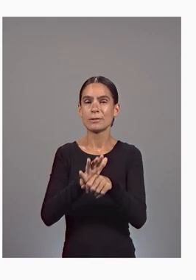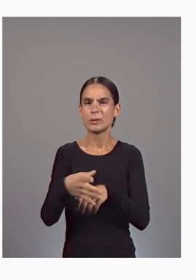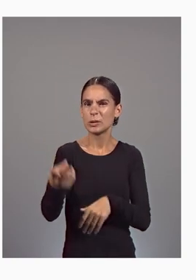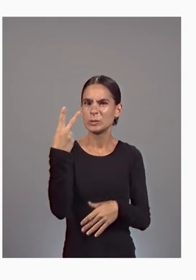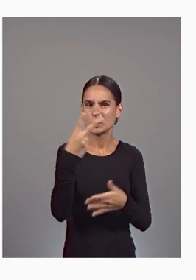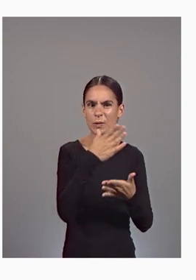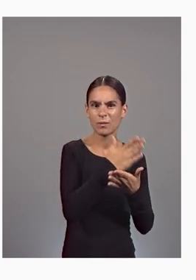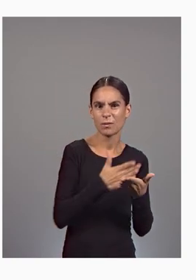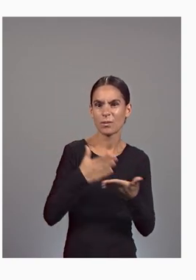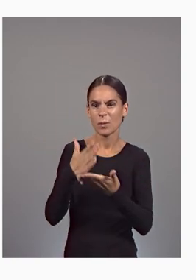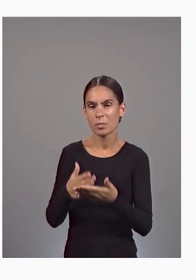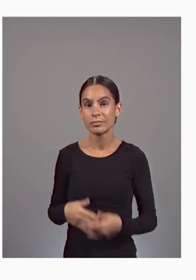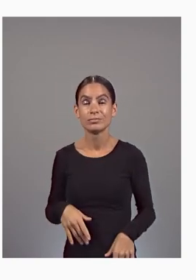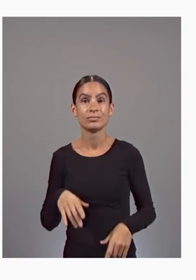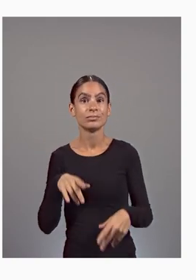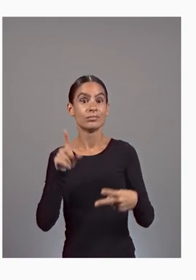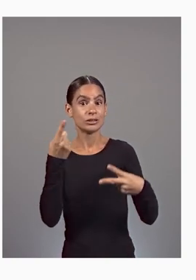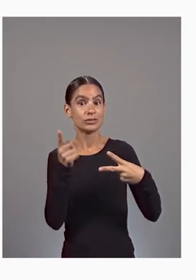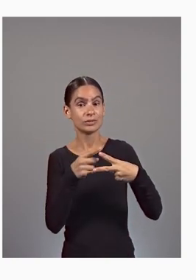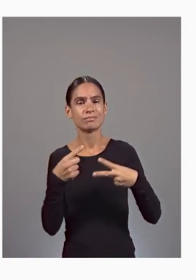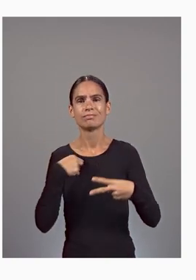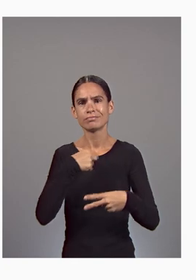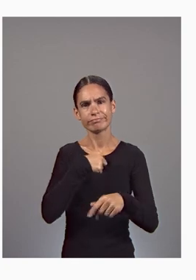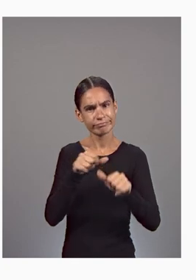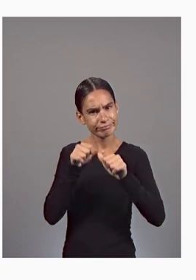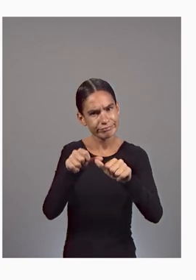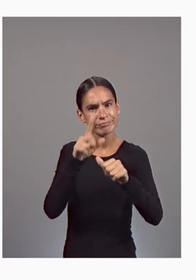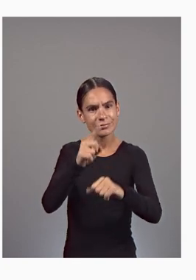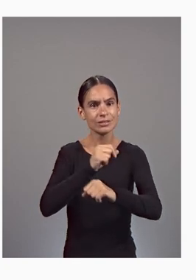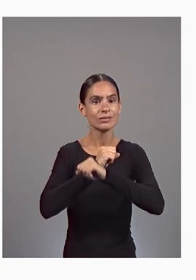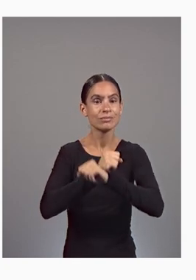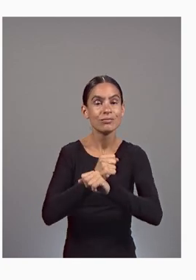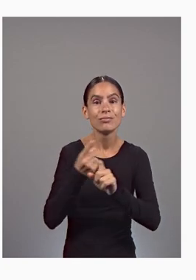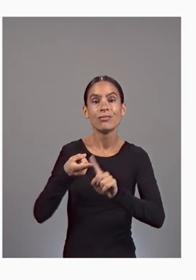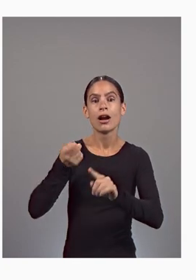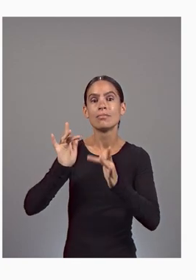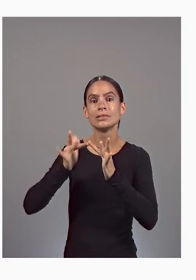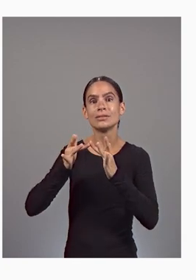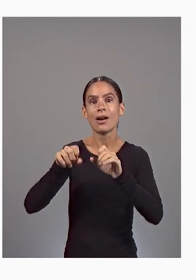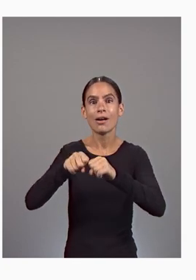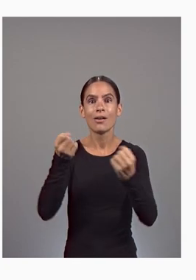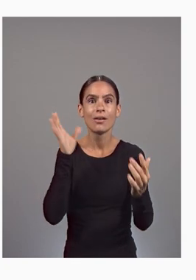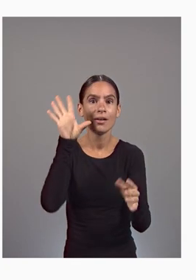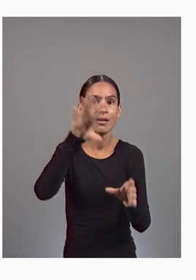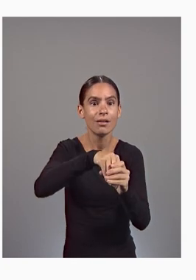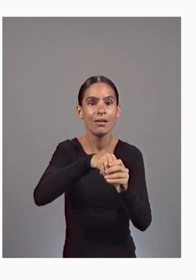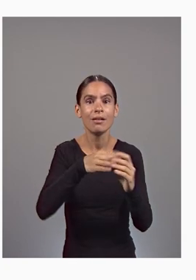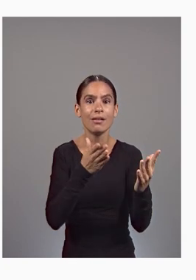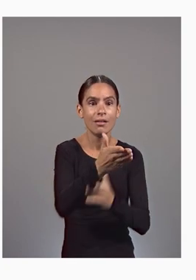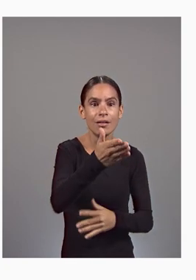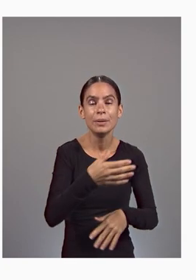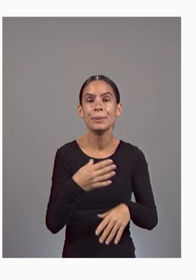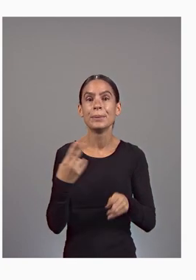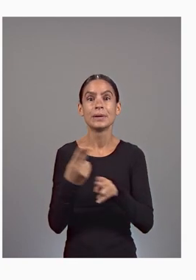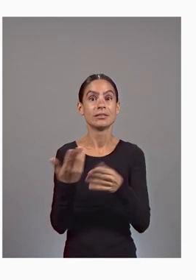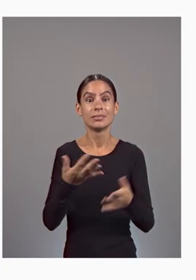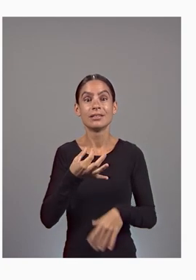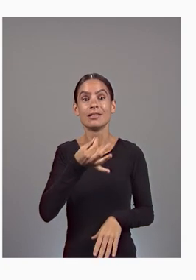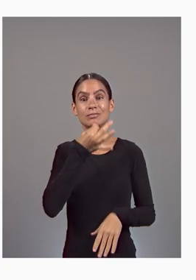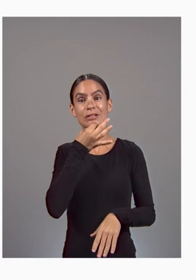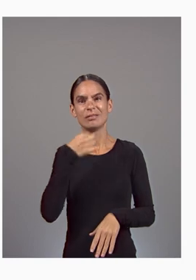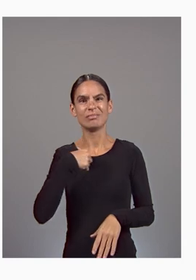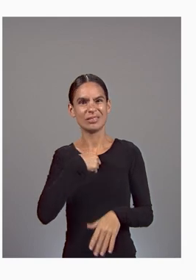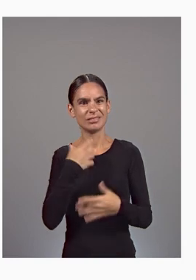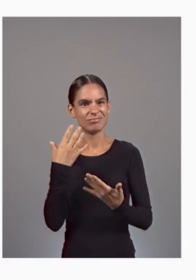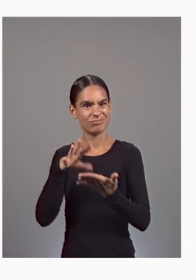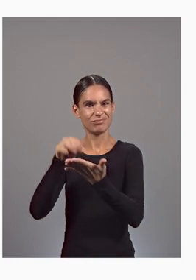First, we keep you secure from cyber attacks using the expertise we've gleaned from securing